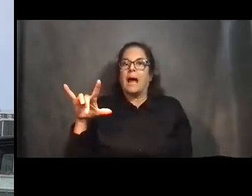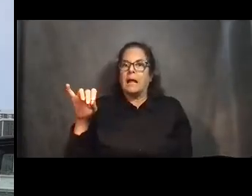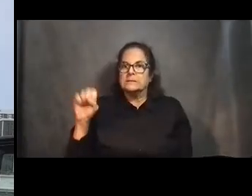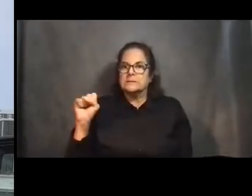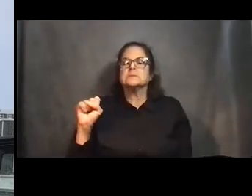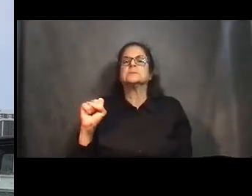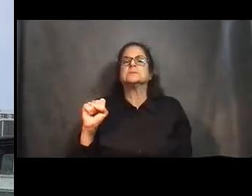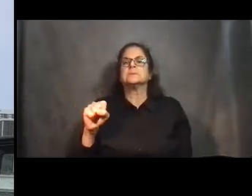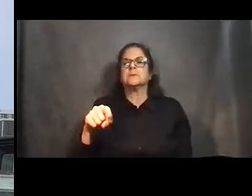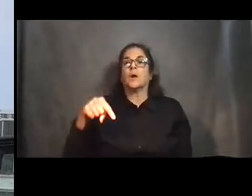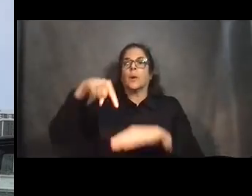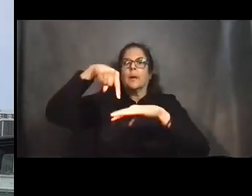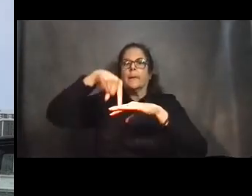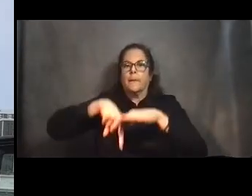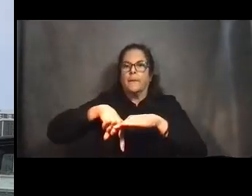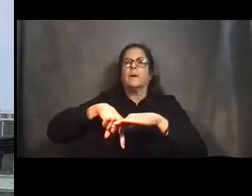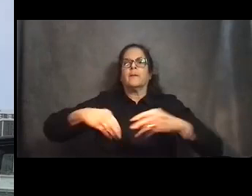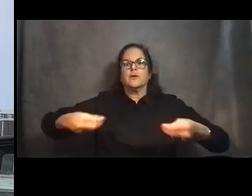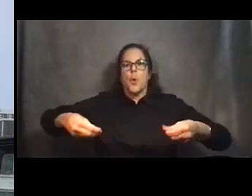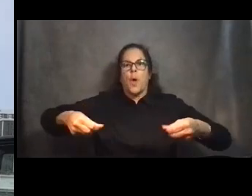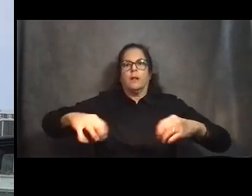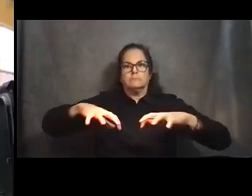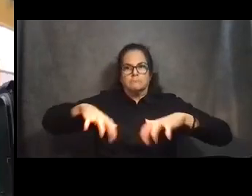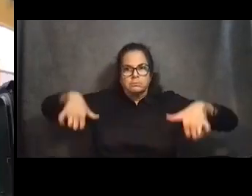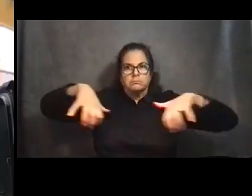go into soil excavation. Next slide.